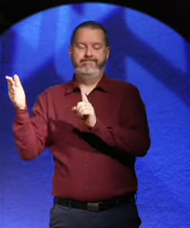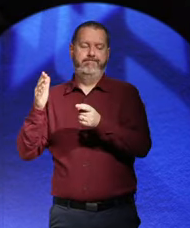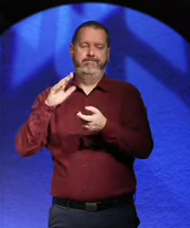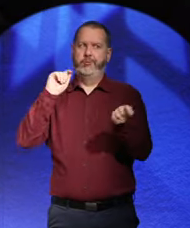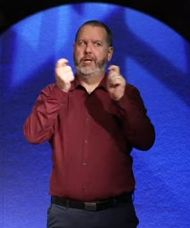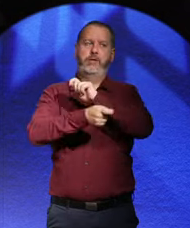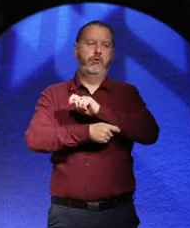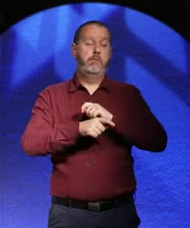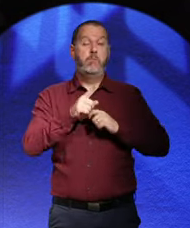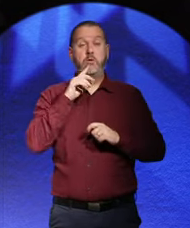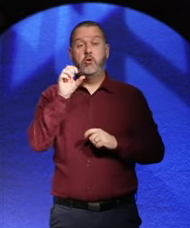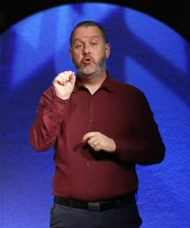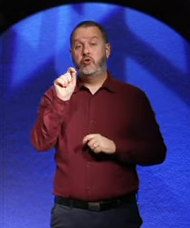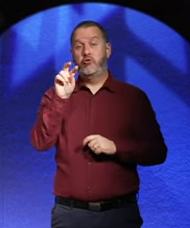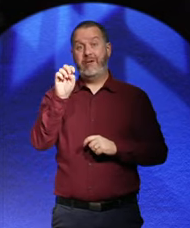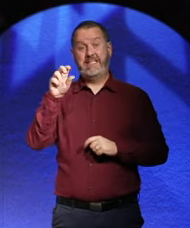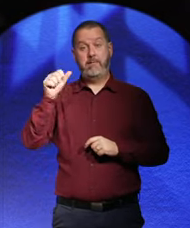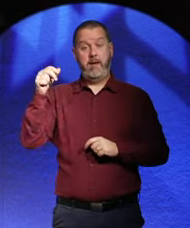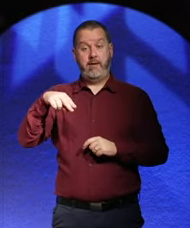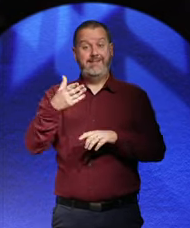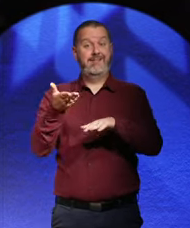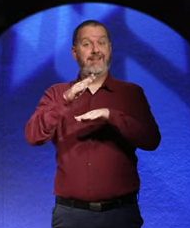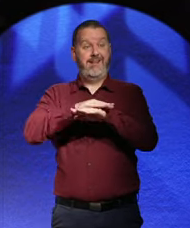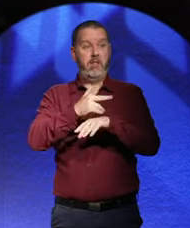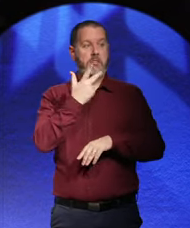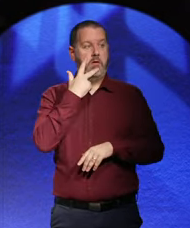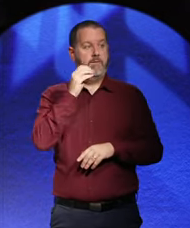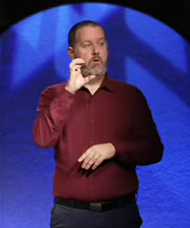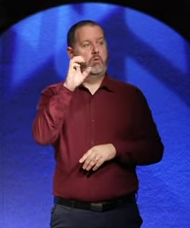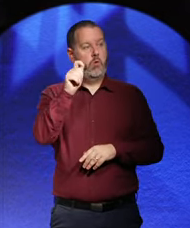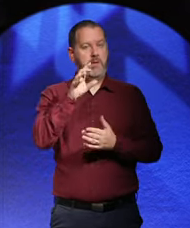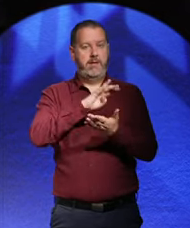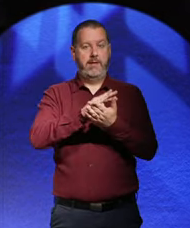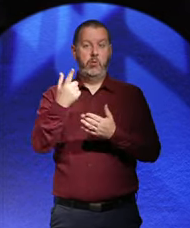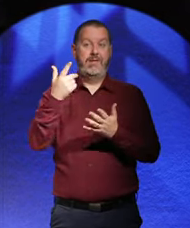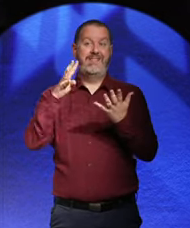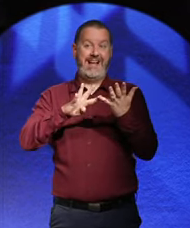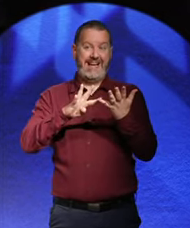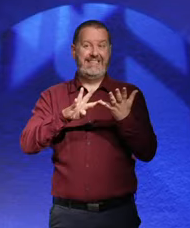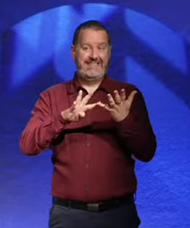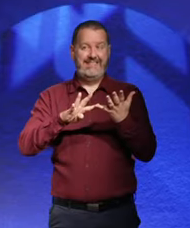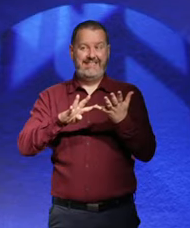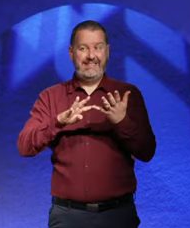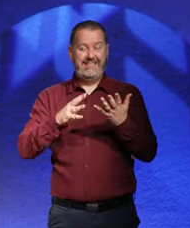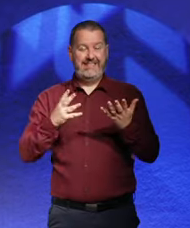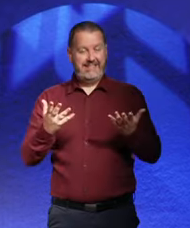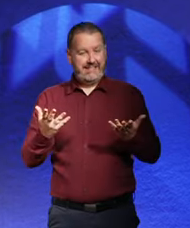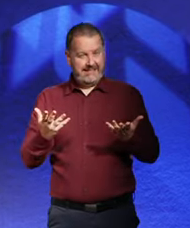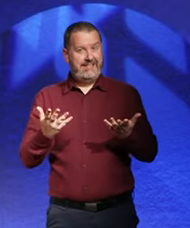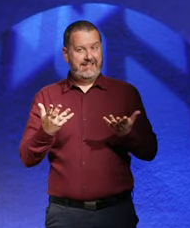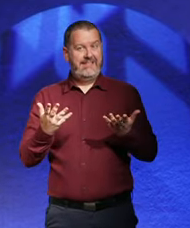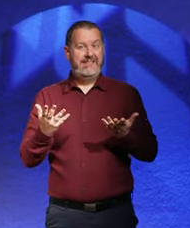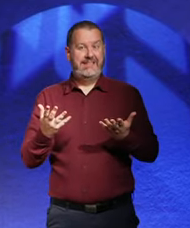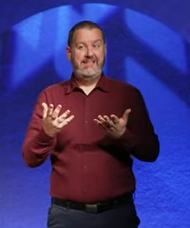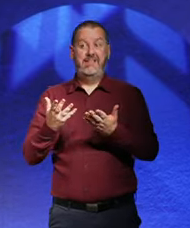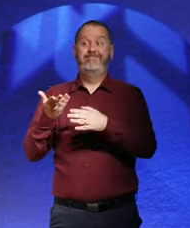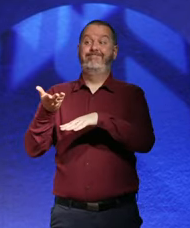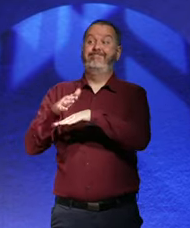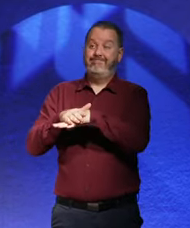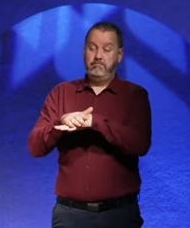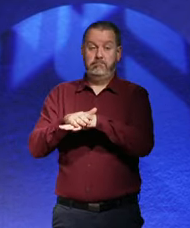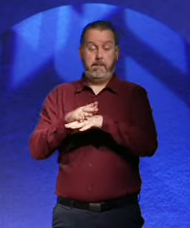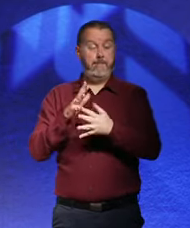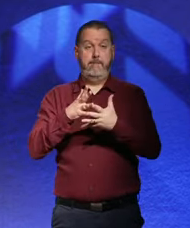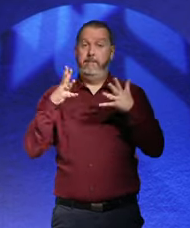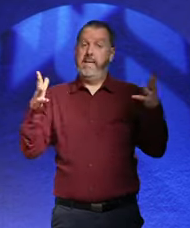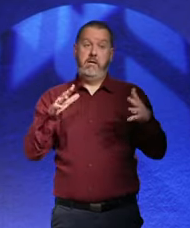Stresman dies. He dies on the 3rd of October, 1929. And it's a big loss for Germany,